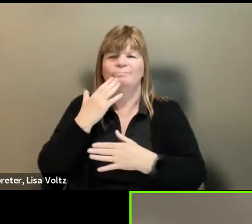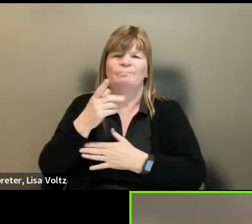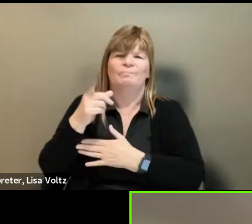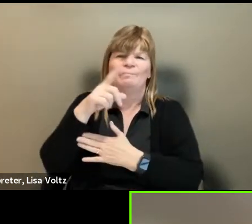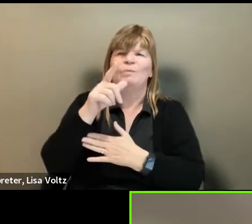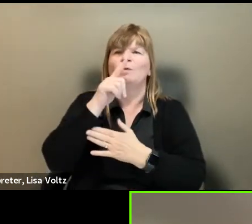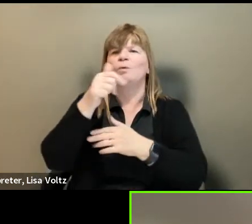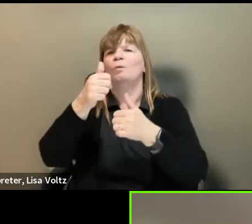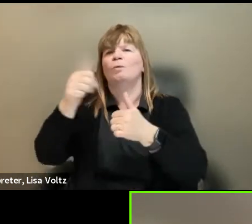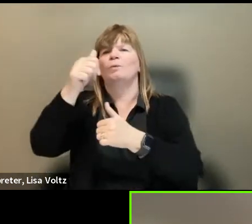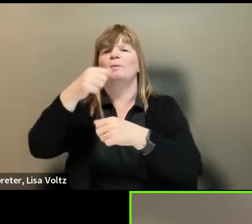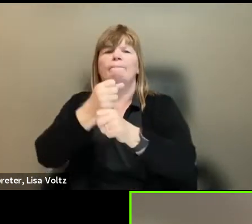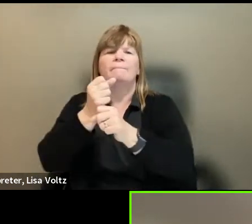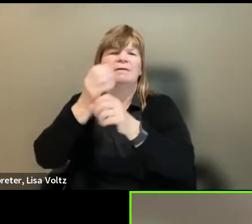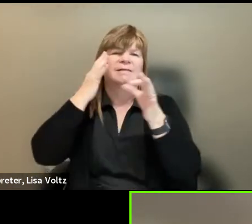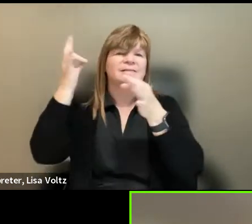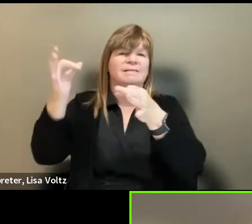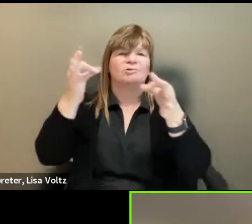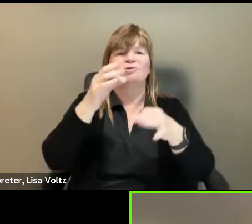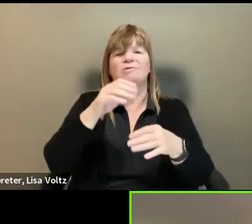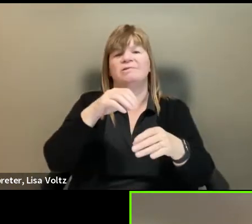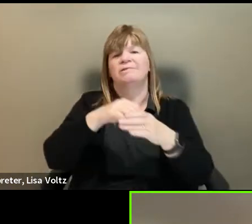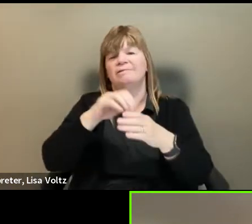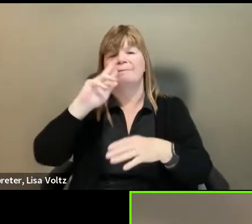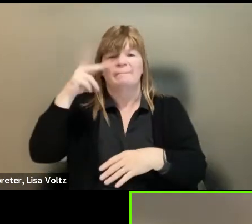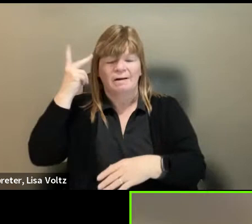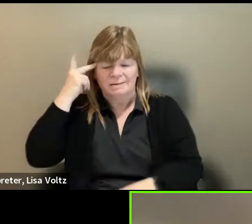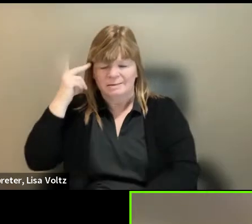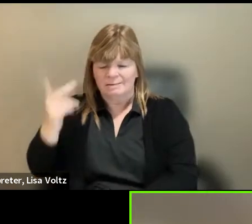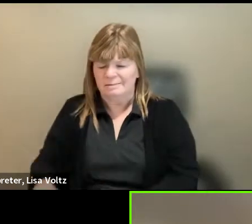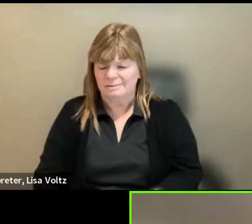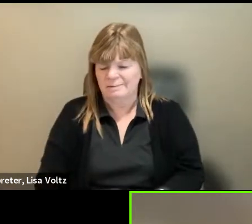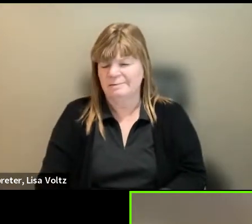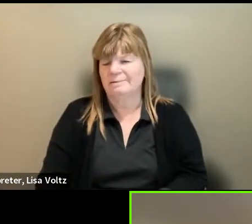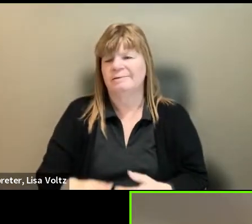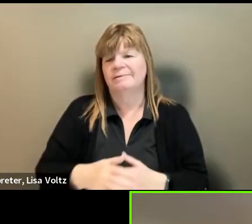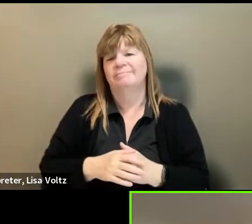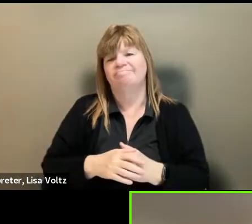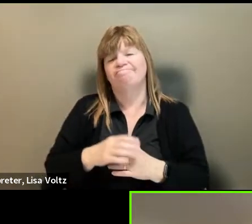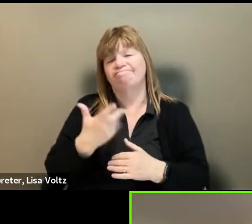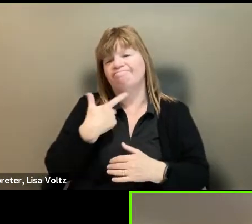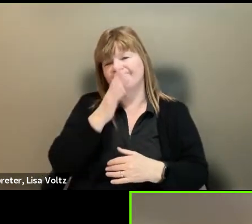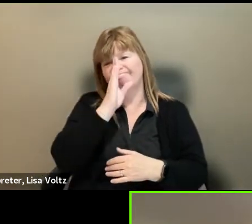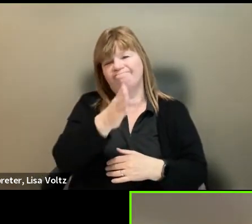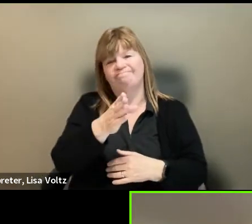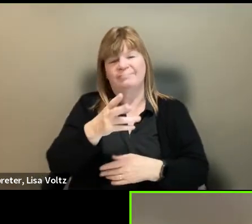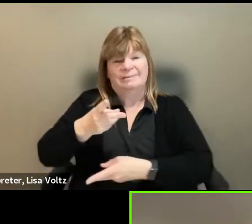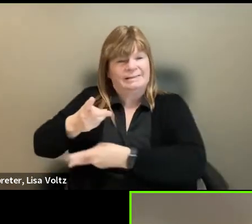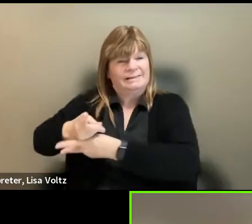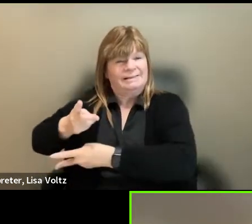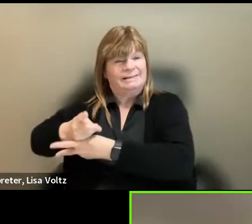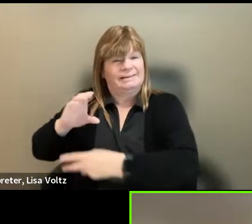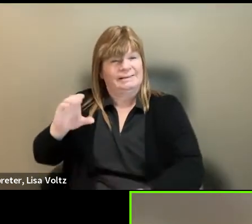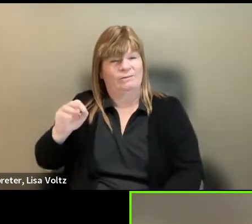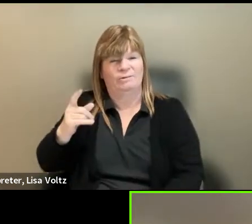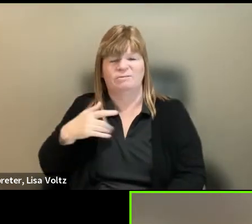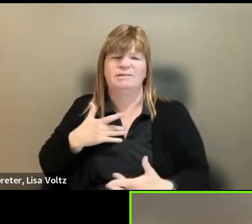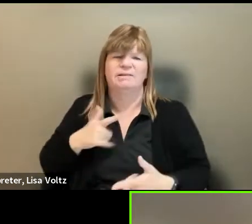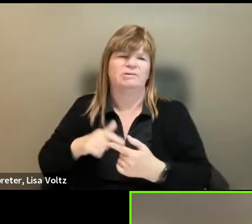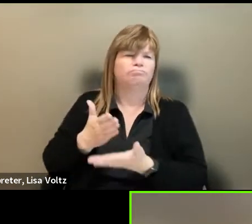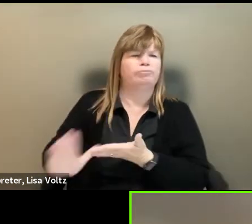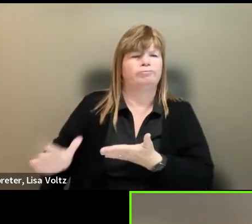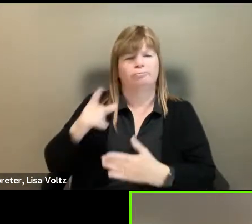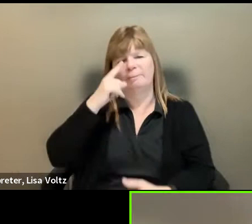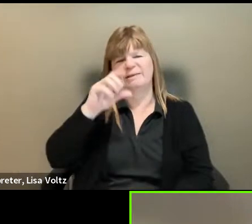stakeholders and a lot of those who are making the decisions, um, and I'll be frank, caregiving is historically marginalized due to sexism